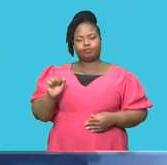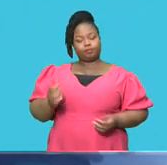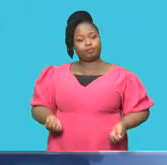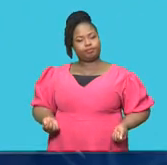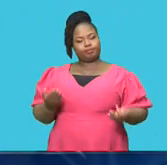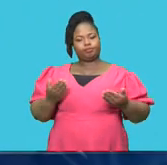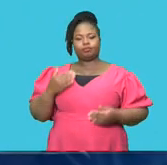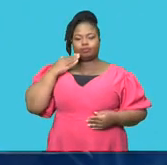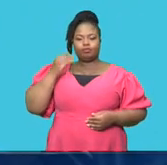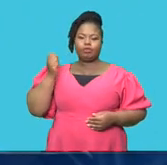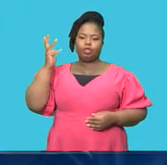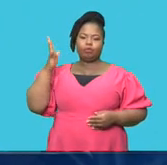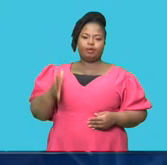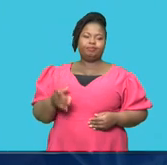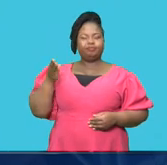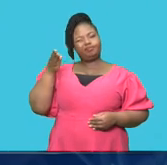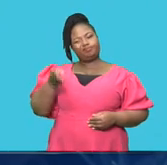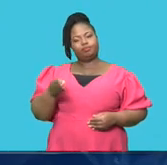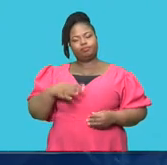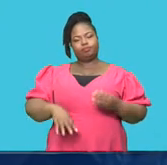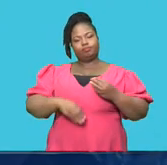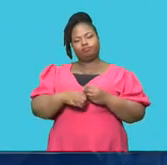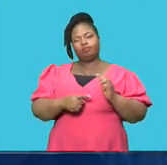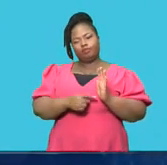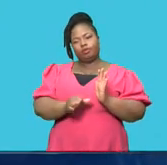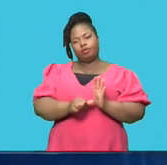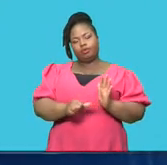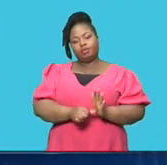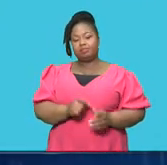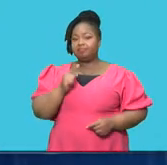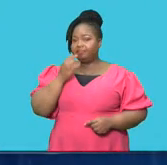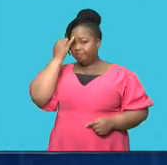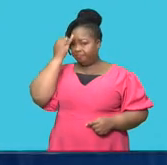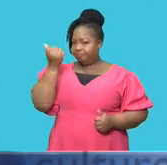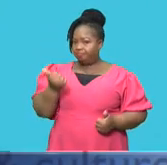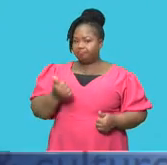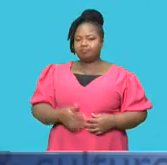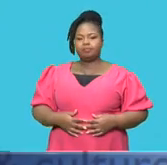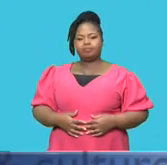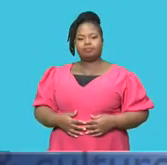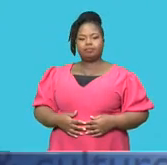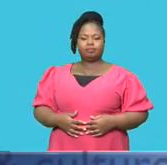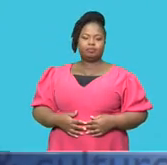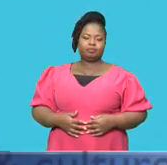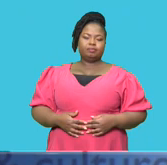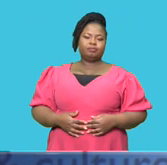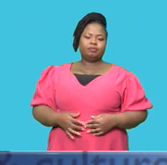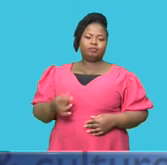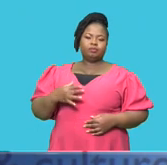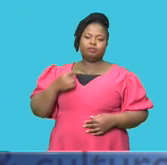served as a guest speaker at the event and he added on the importance of such initiatives. Thank you to Africa.